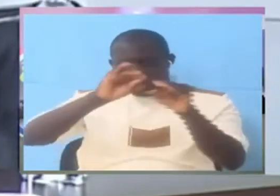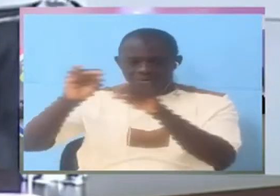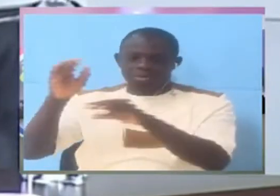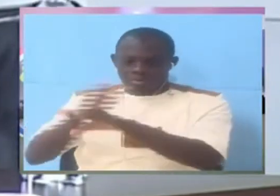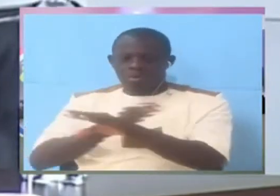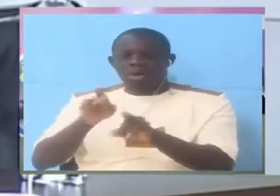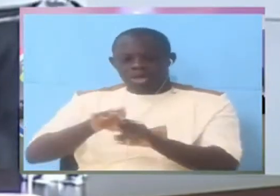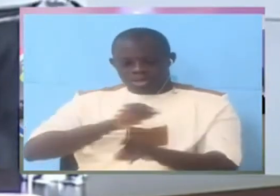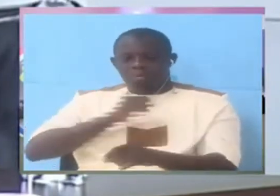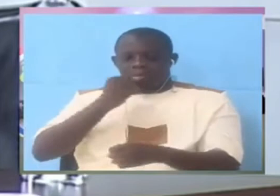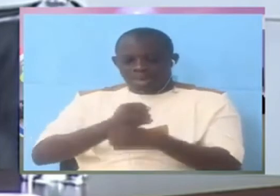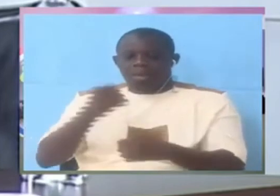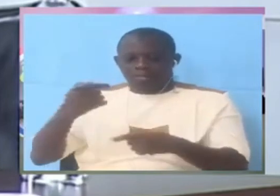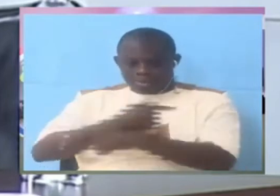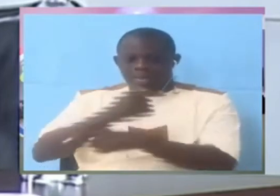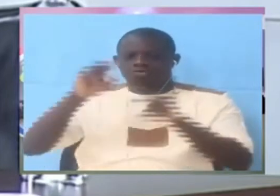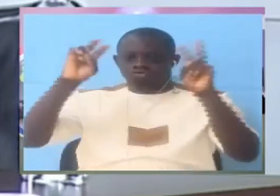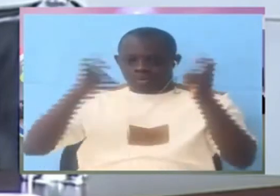He may be mistaken in the title.